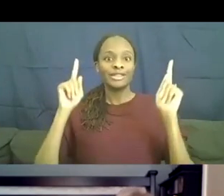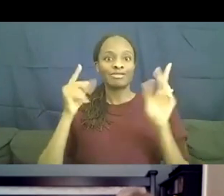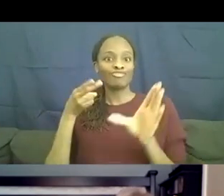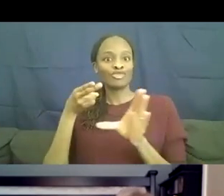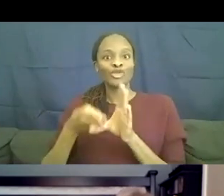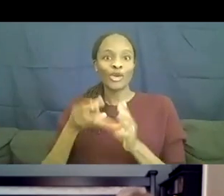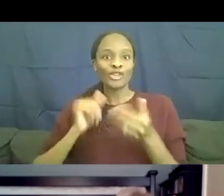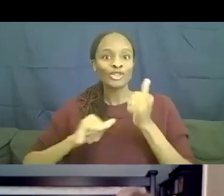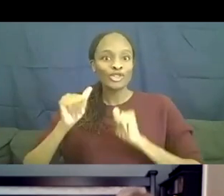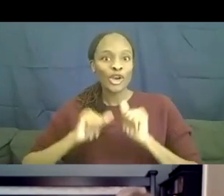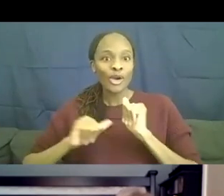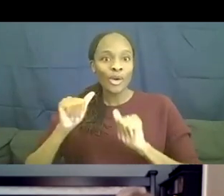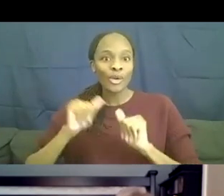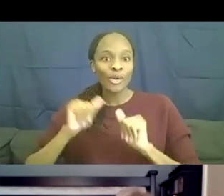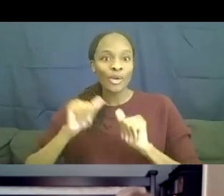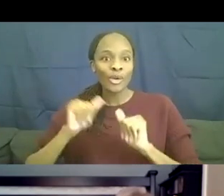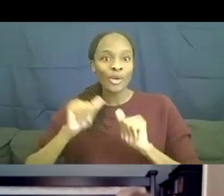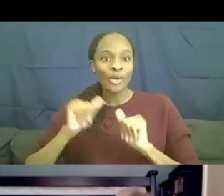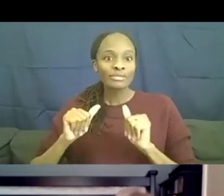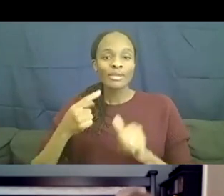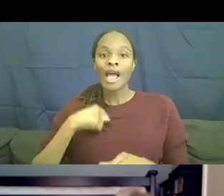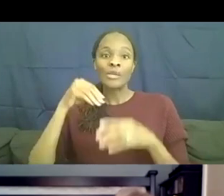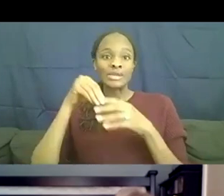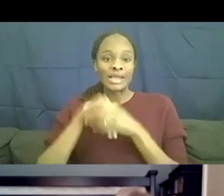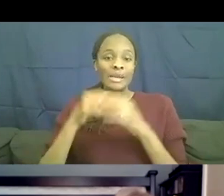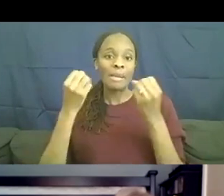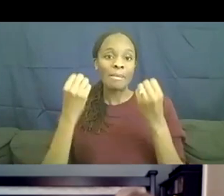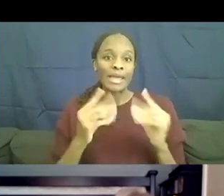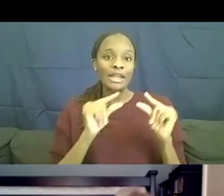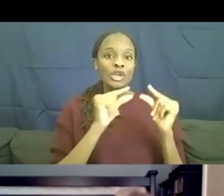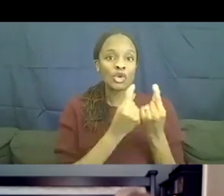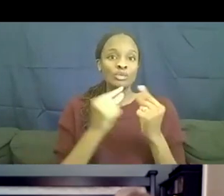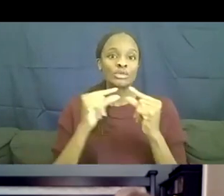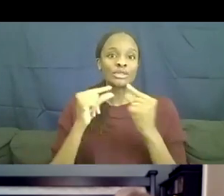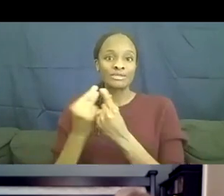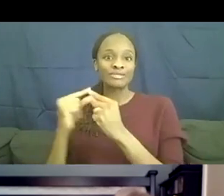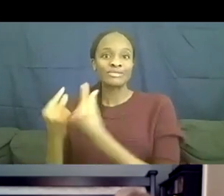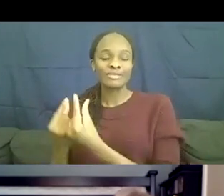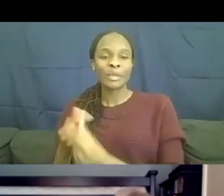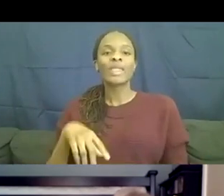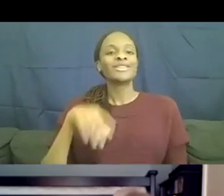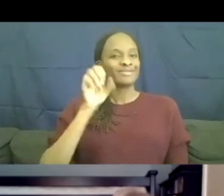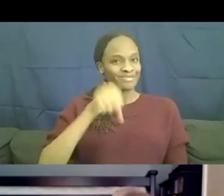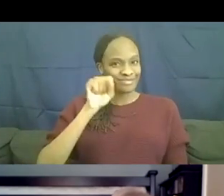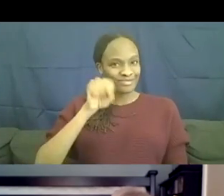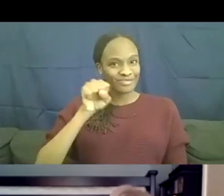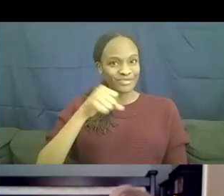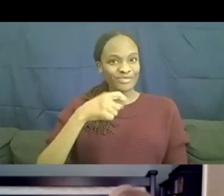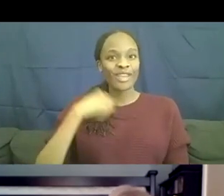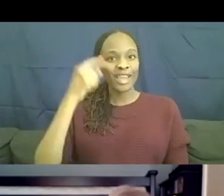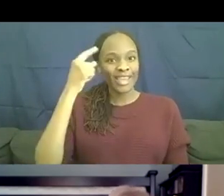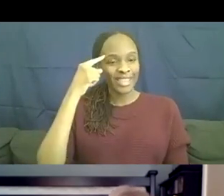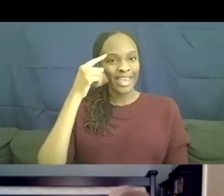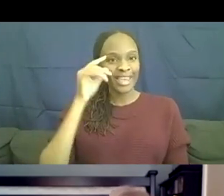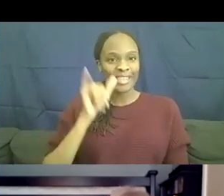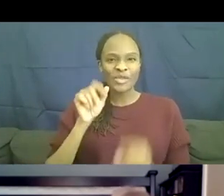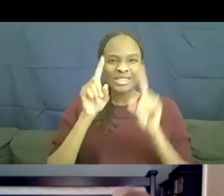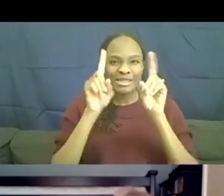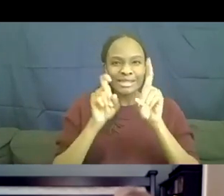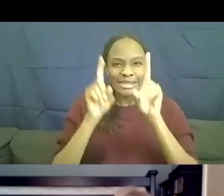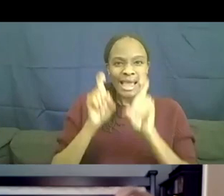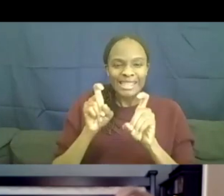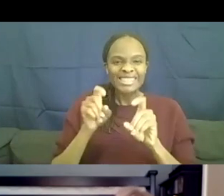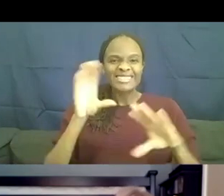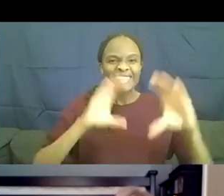um, was in a lot of groups. Yeah. Yeah. Well, I think that was to test the chemistry, uh, how you